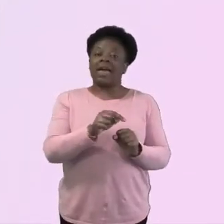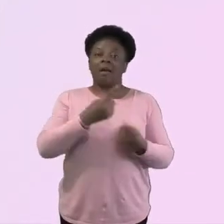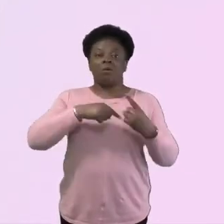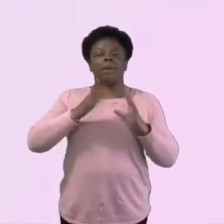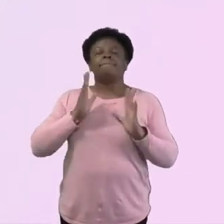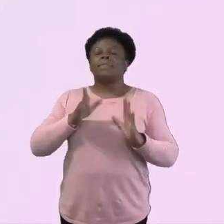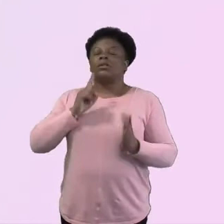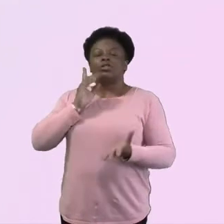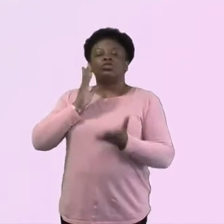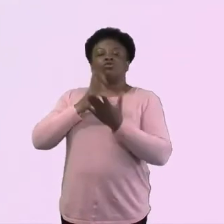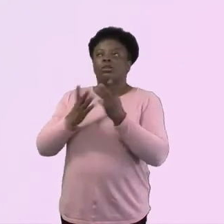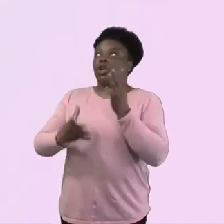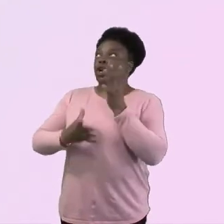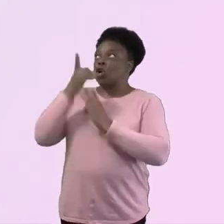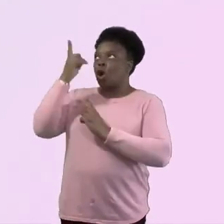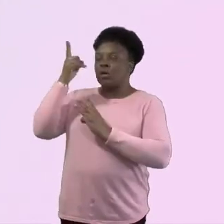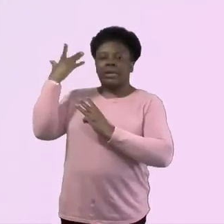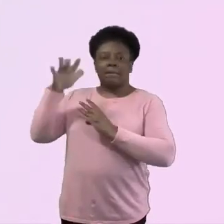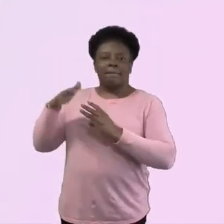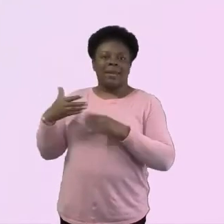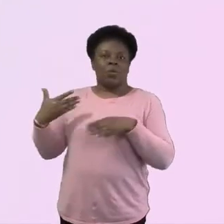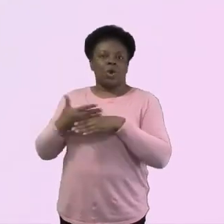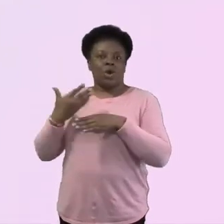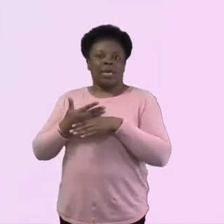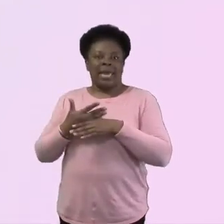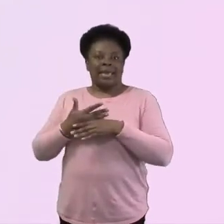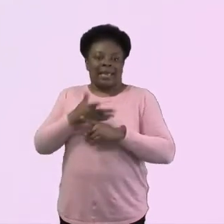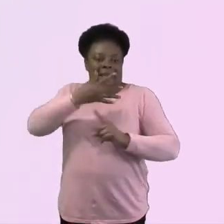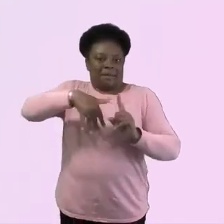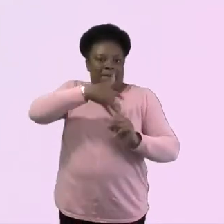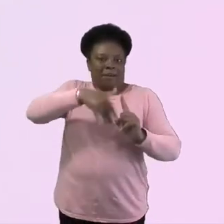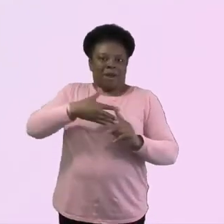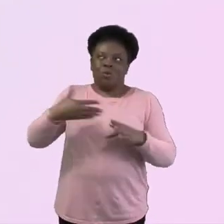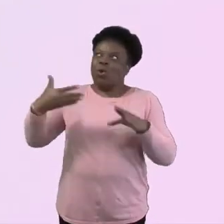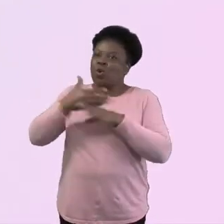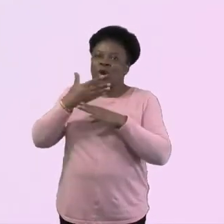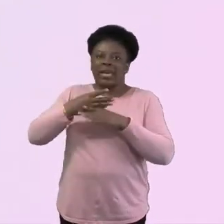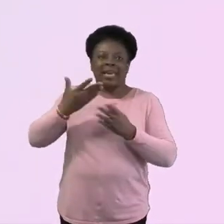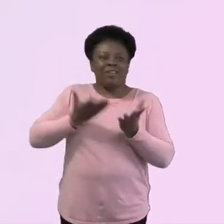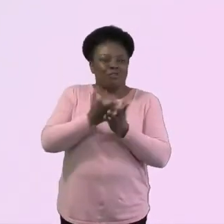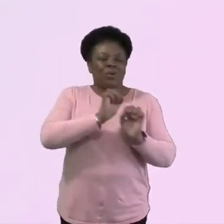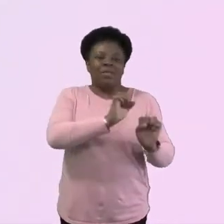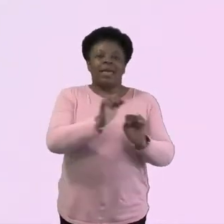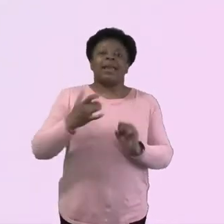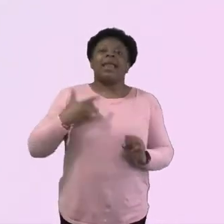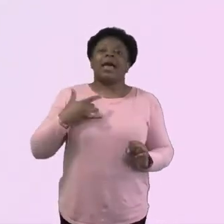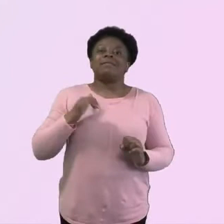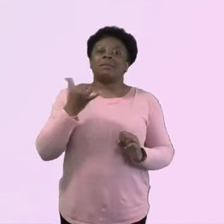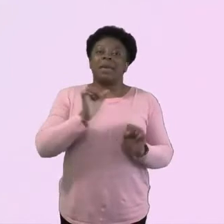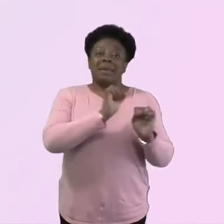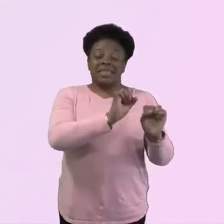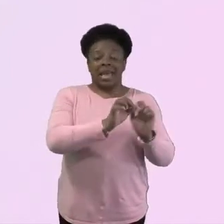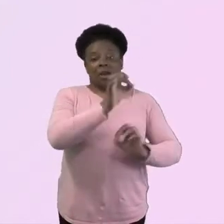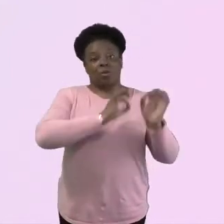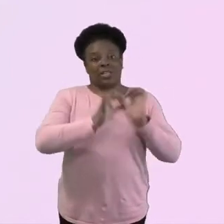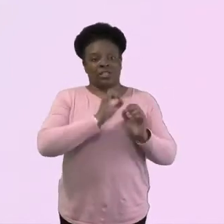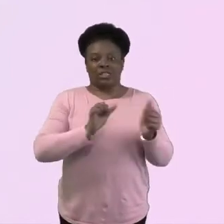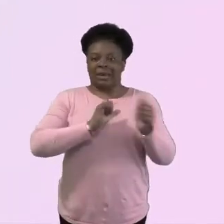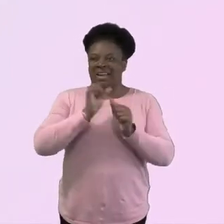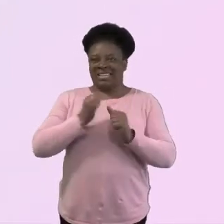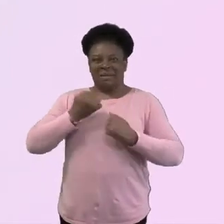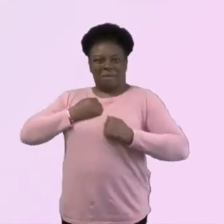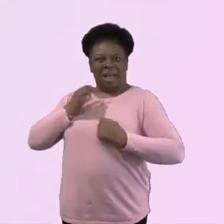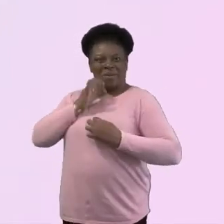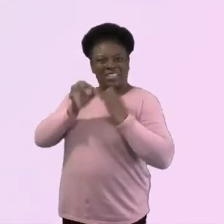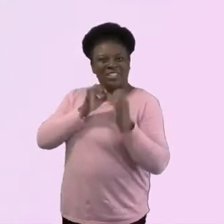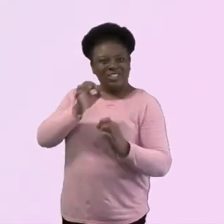some of what, that what young people are saying is because God is working at them and the questions they have might be better than the thing that I think they should be thinking